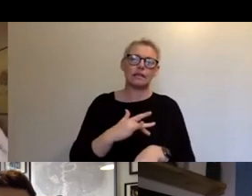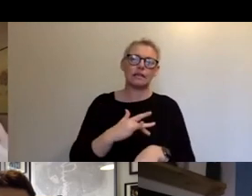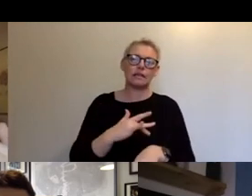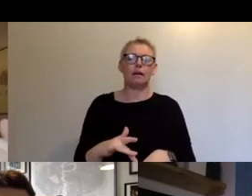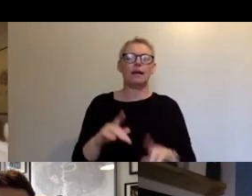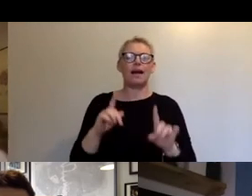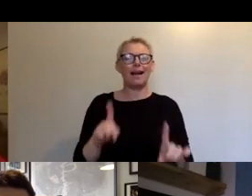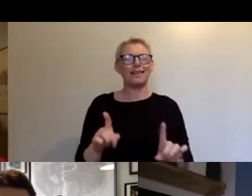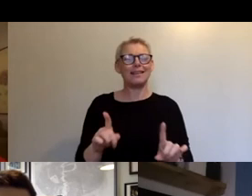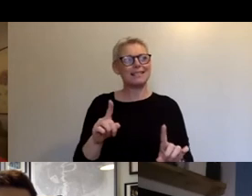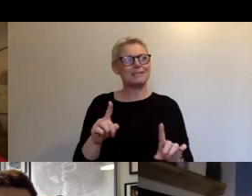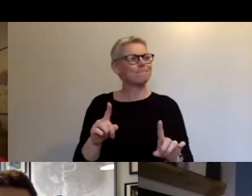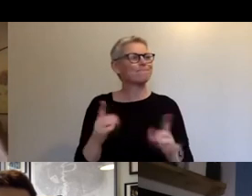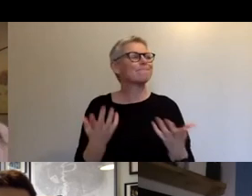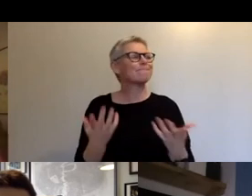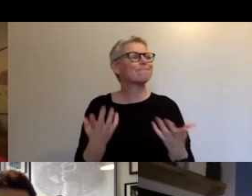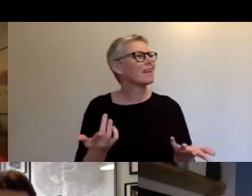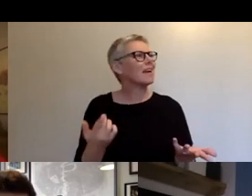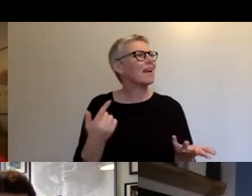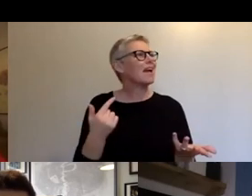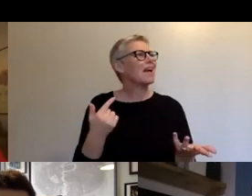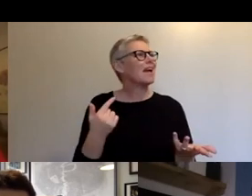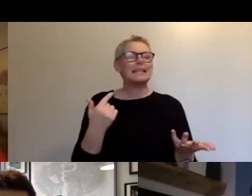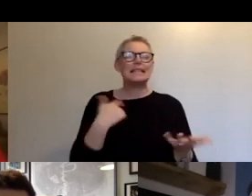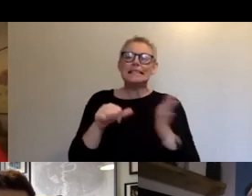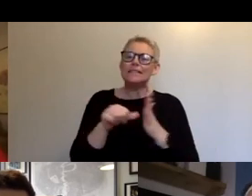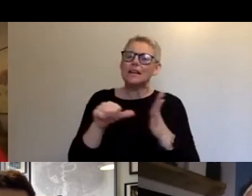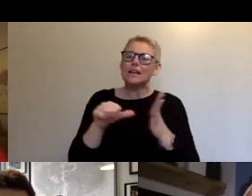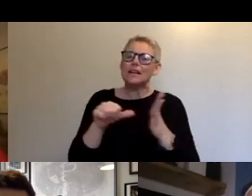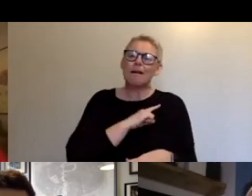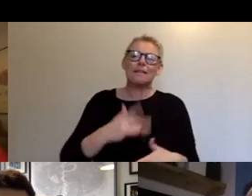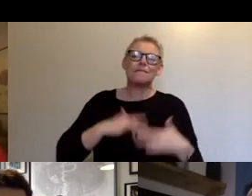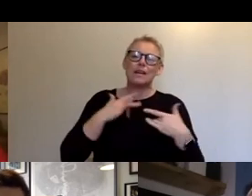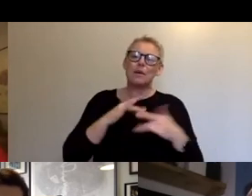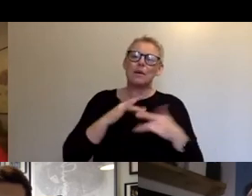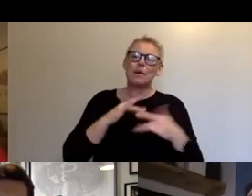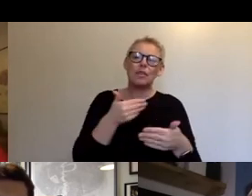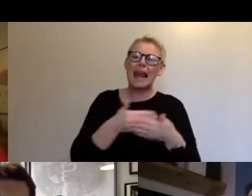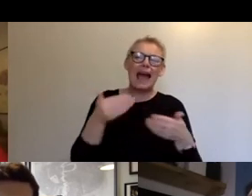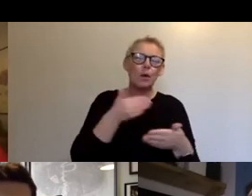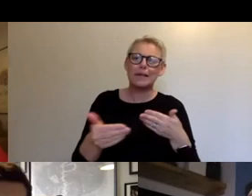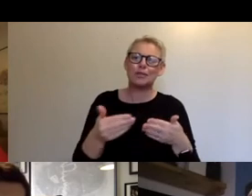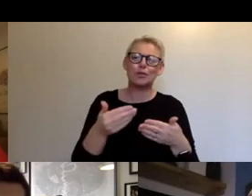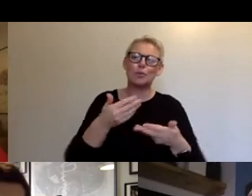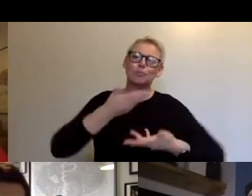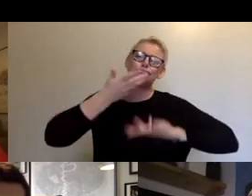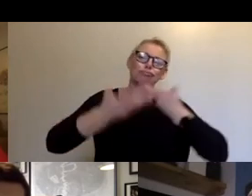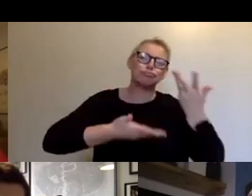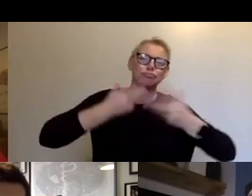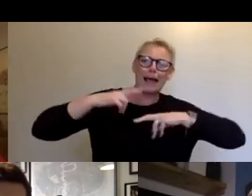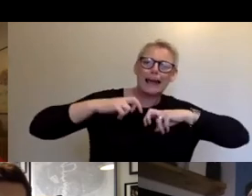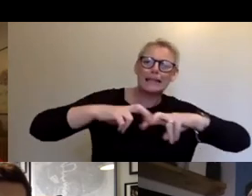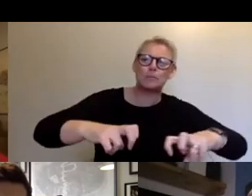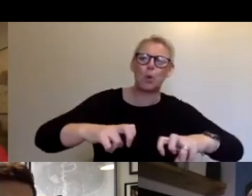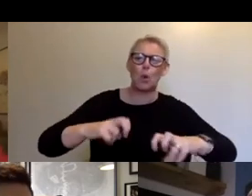thoroughly enough to talk about these different kinds of online experience. I'm slightly rambling. Yeah. Um, one of the things I've been